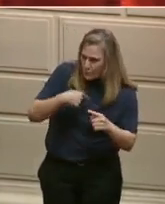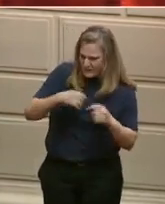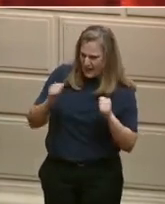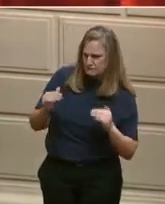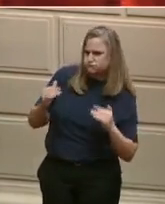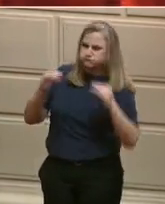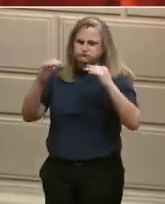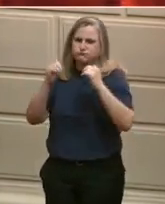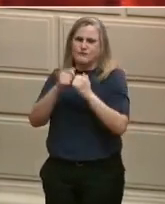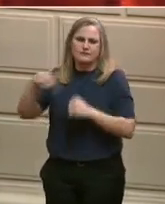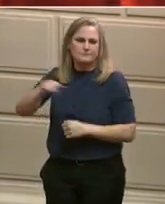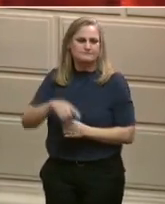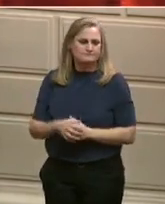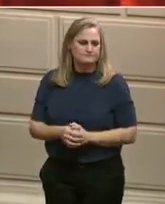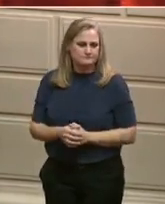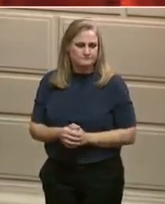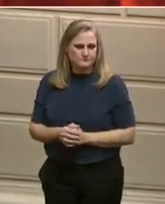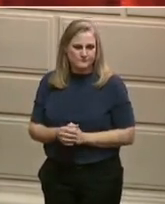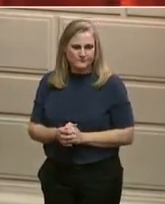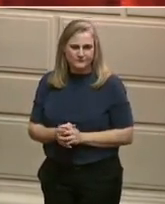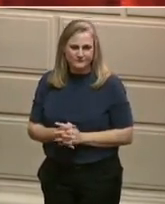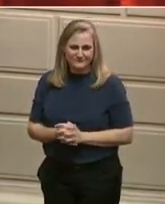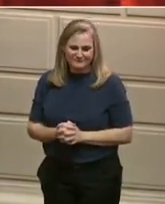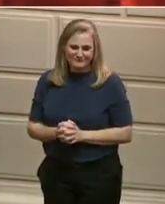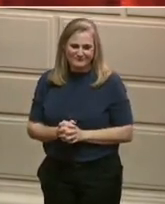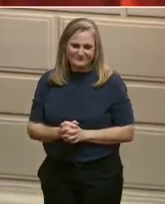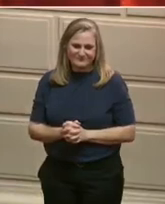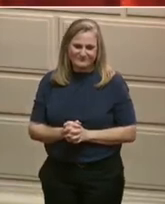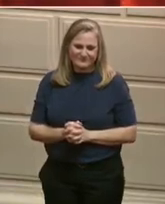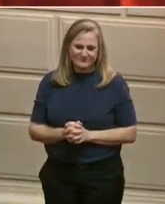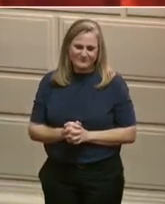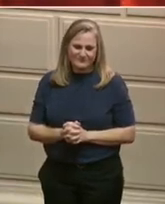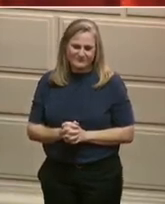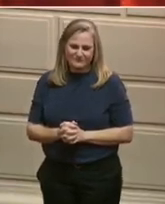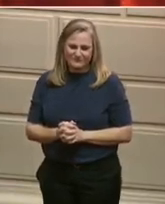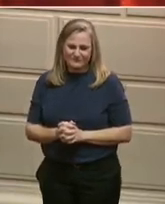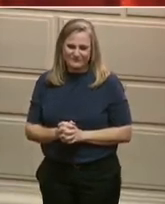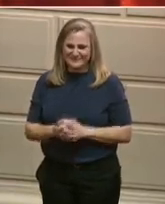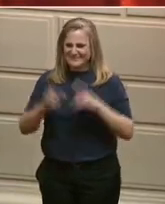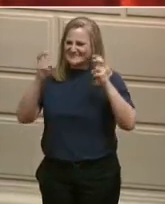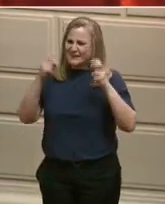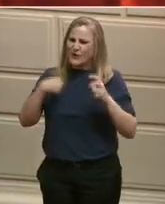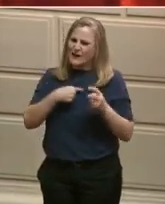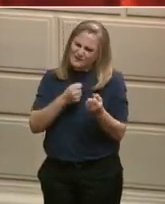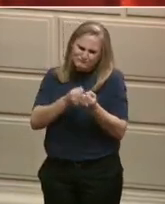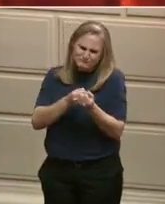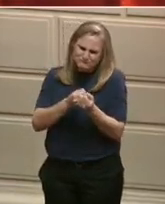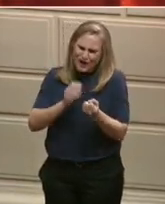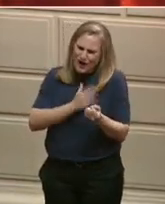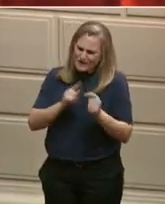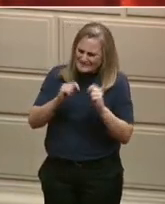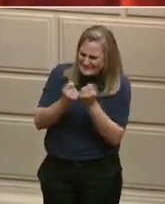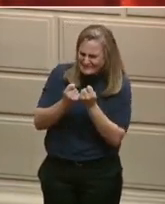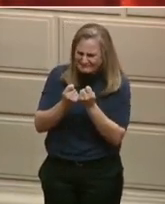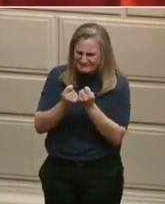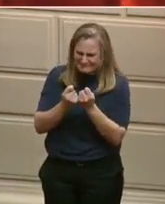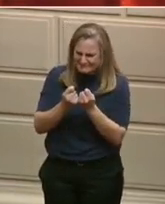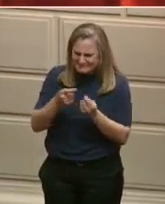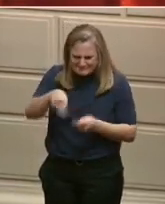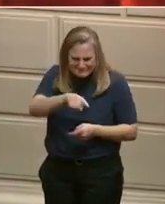and share our game plan for Rhode Island's future. I have never been more confident